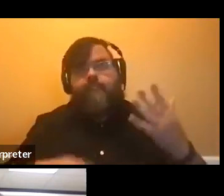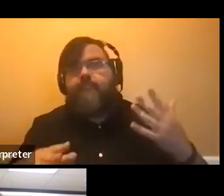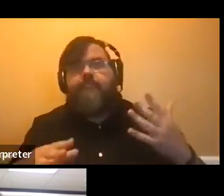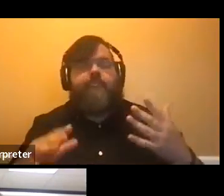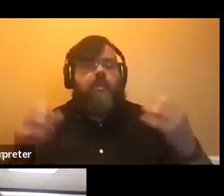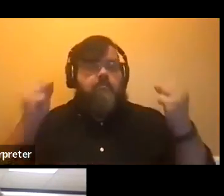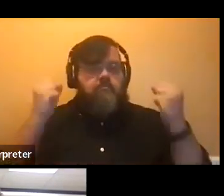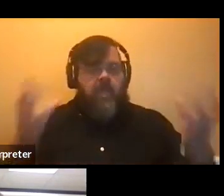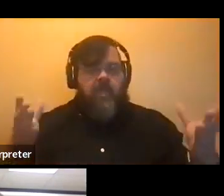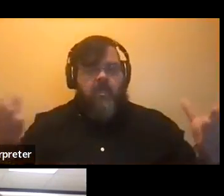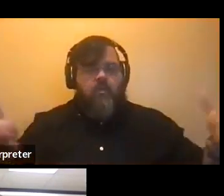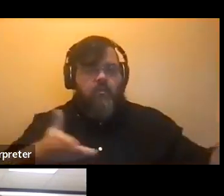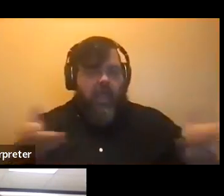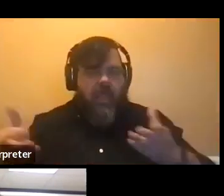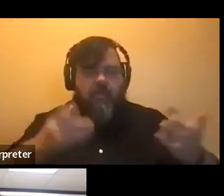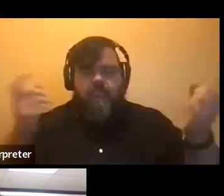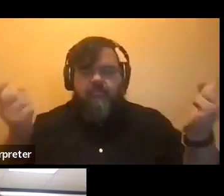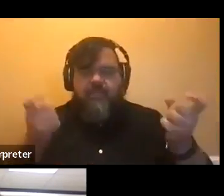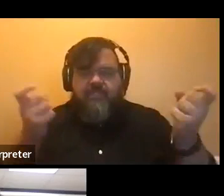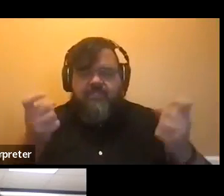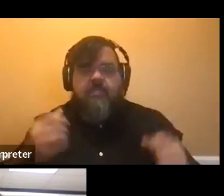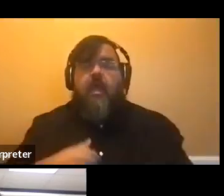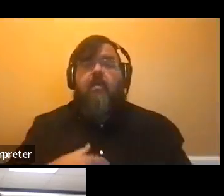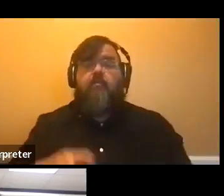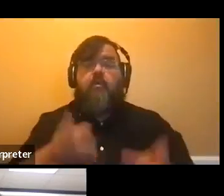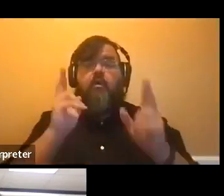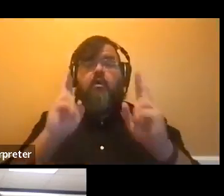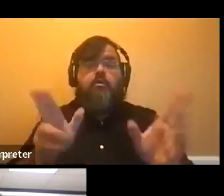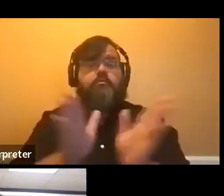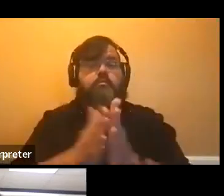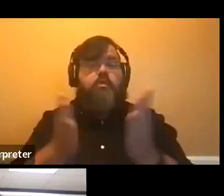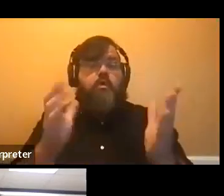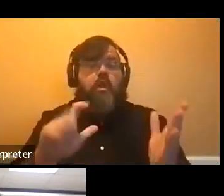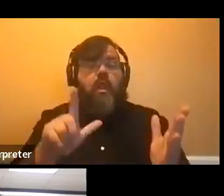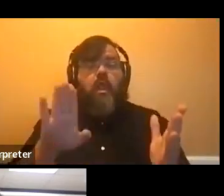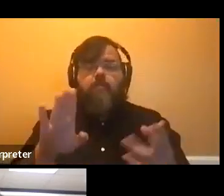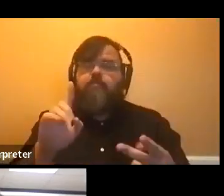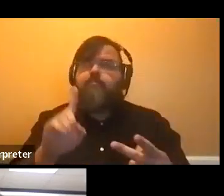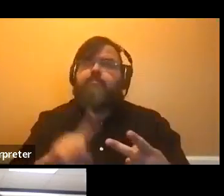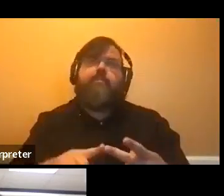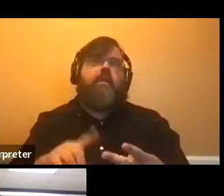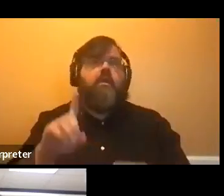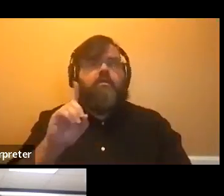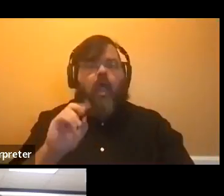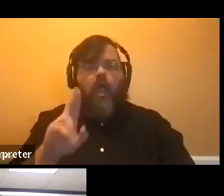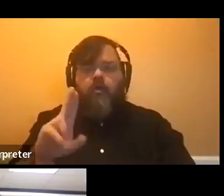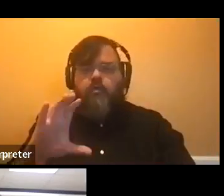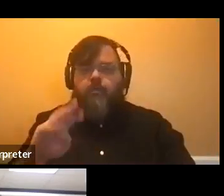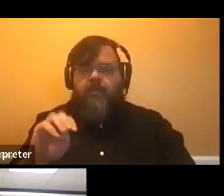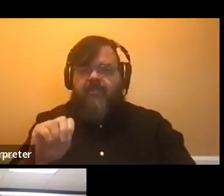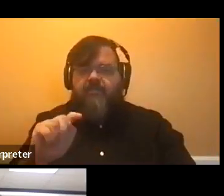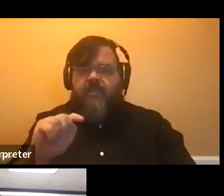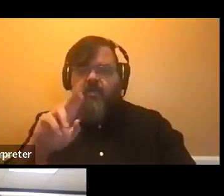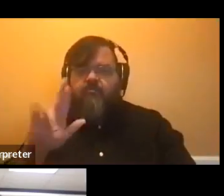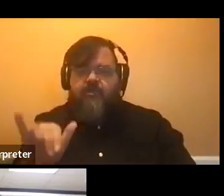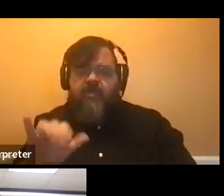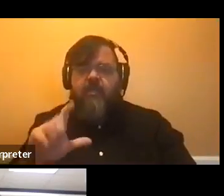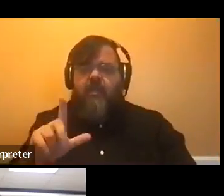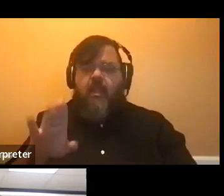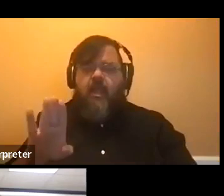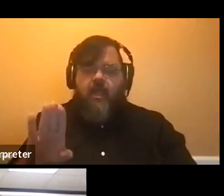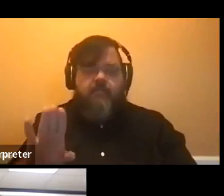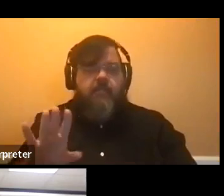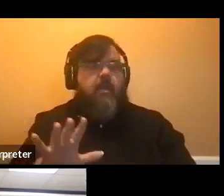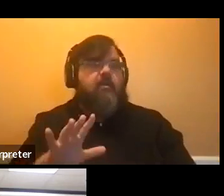events. There's an honors book club and an honors documentary club. So all kinds of things for all kinds